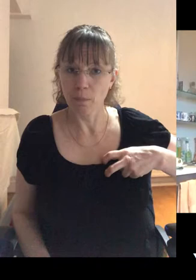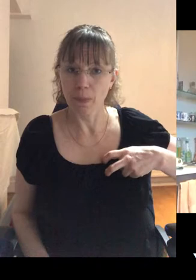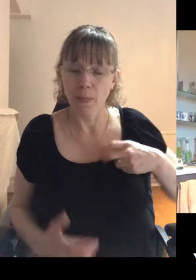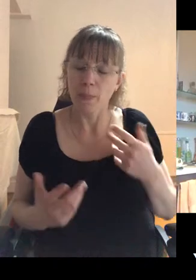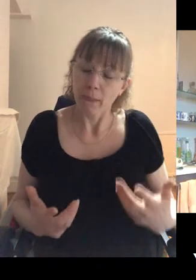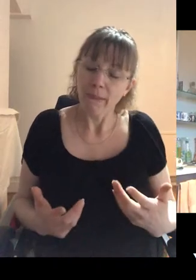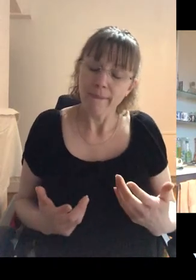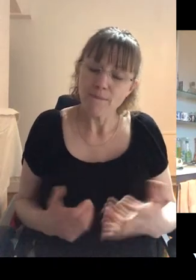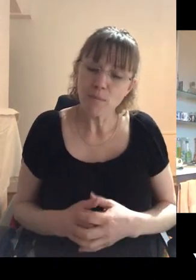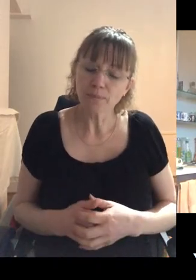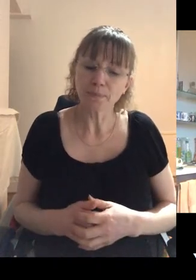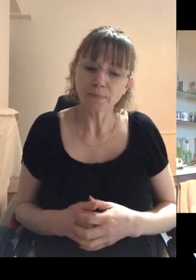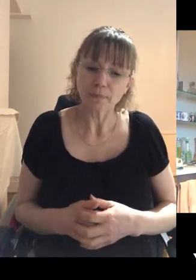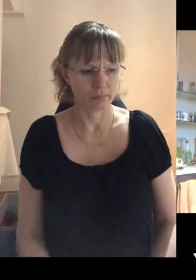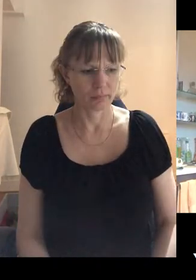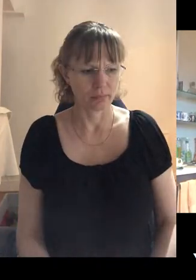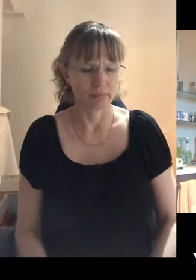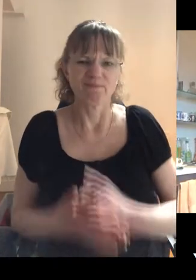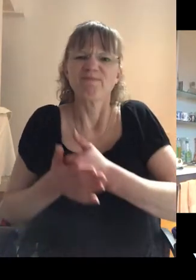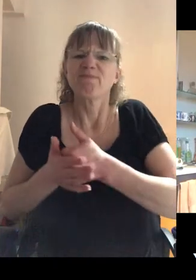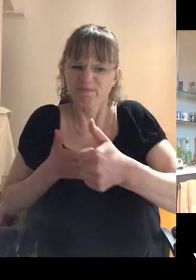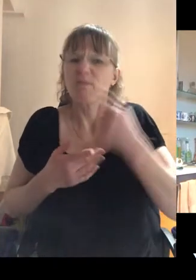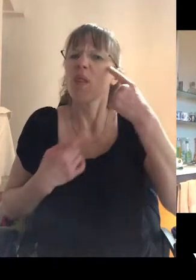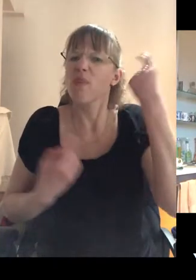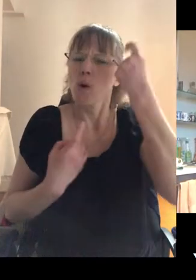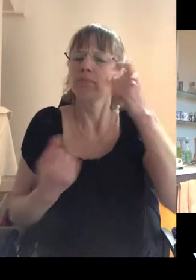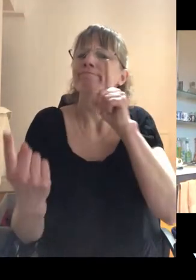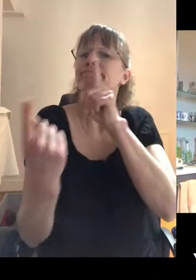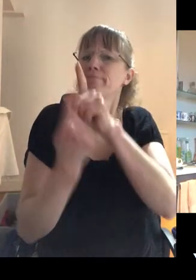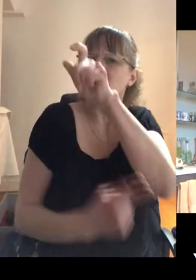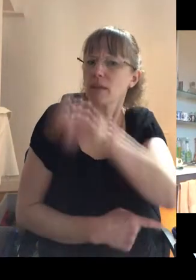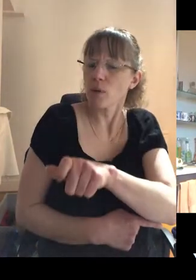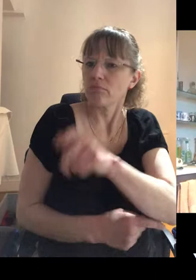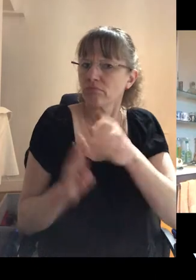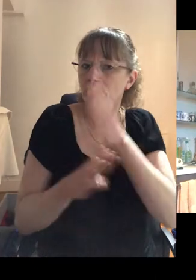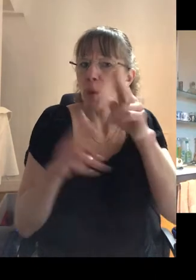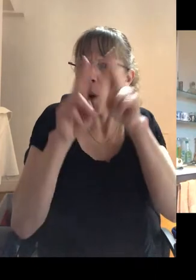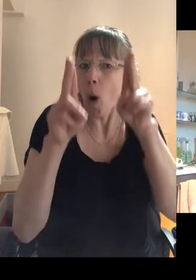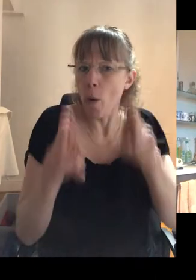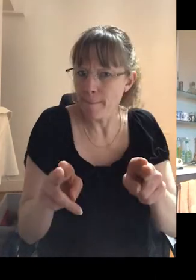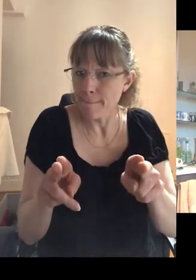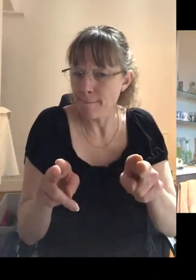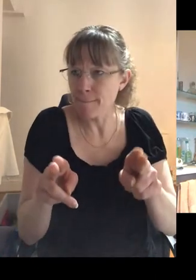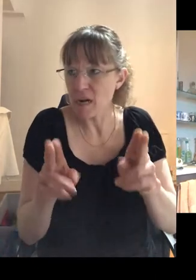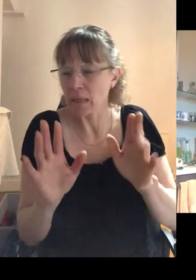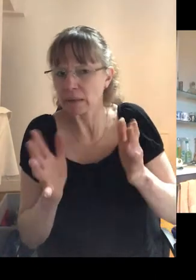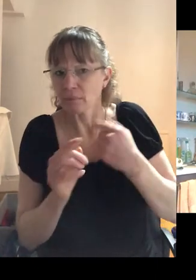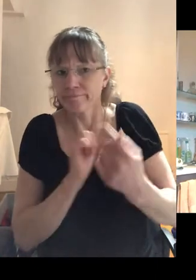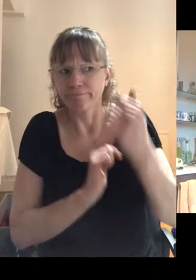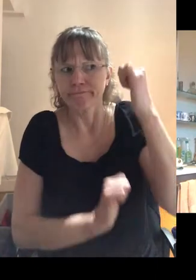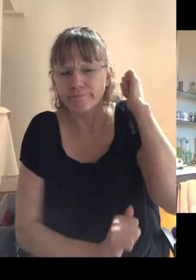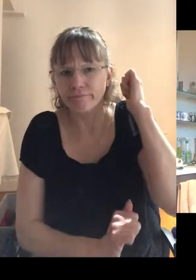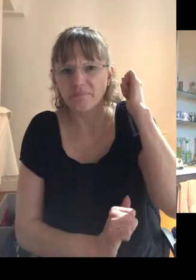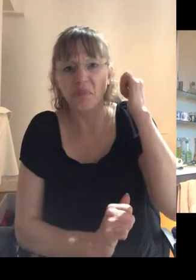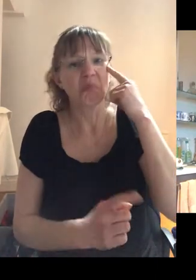you know, it, it, you always thought about it whenever you met somebody and you're going home and in those days, I didn't